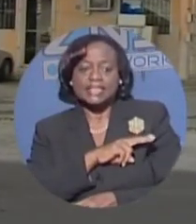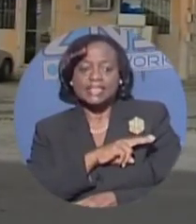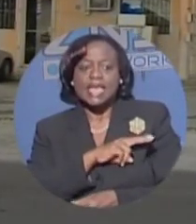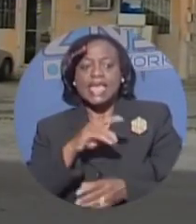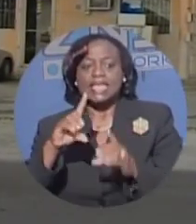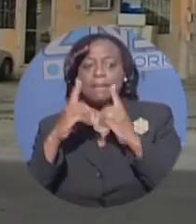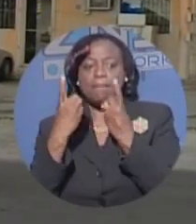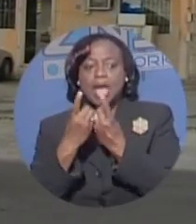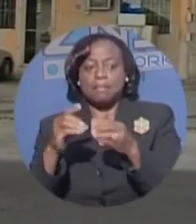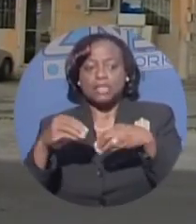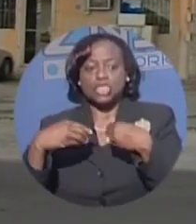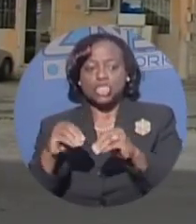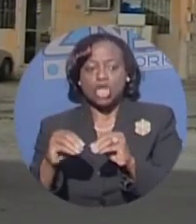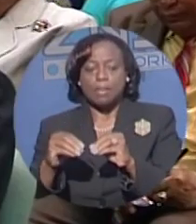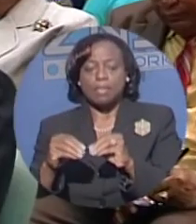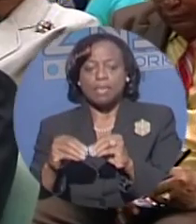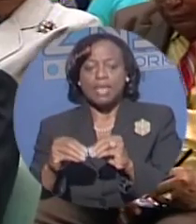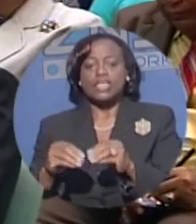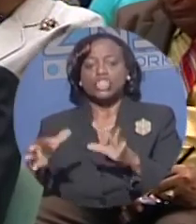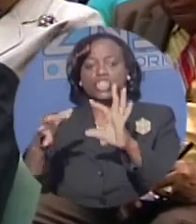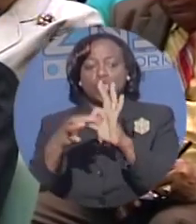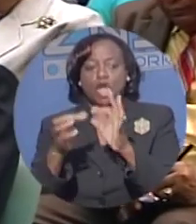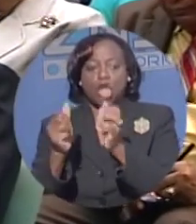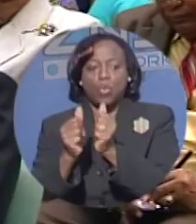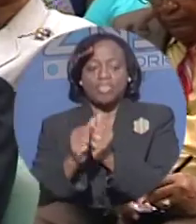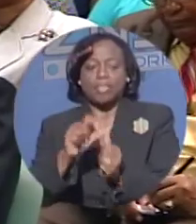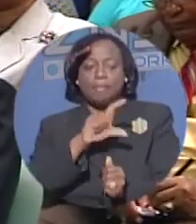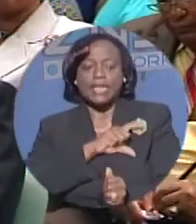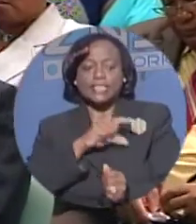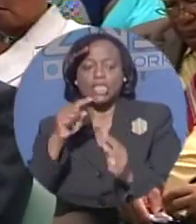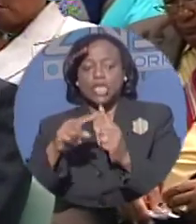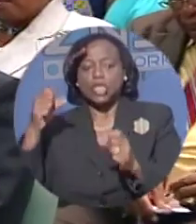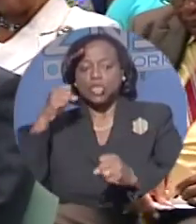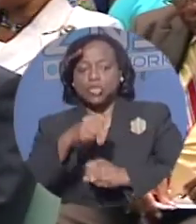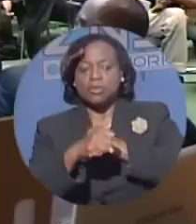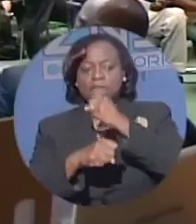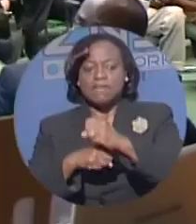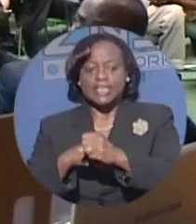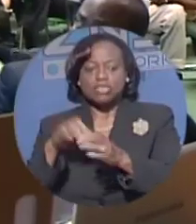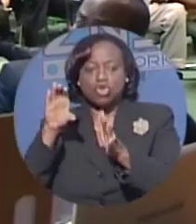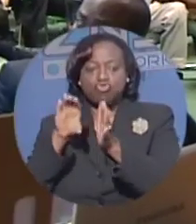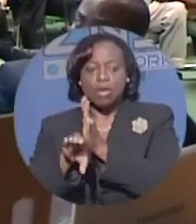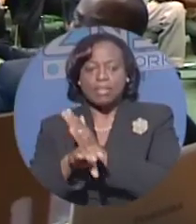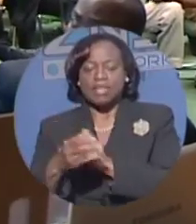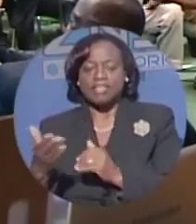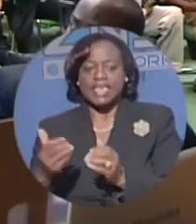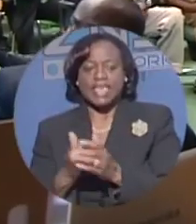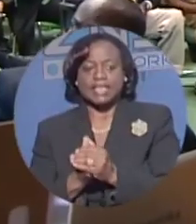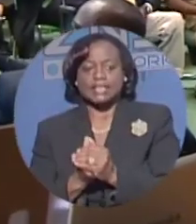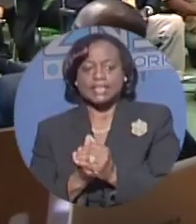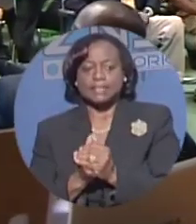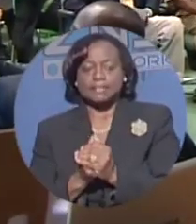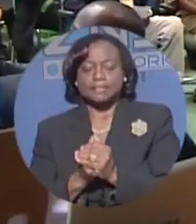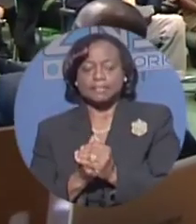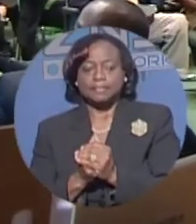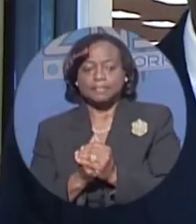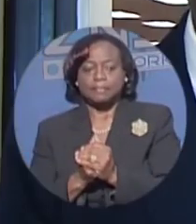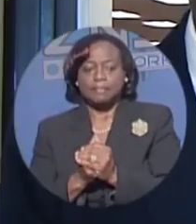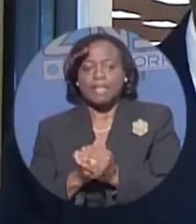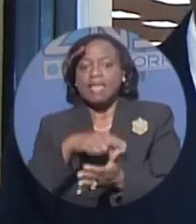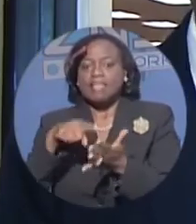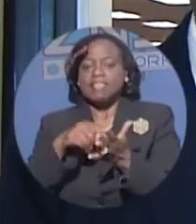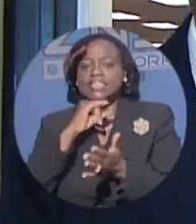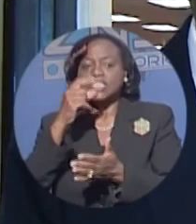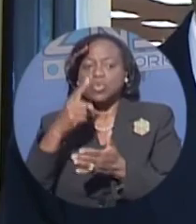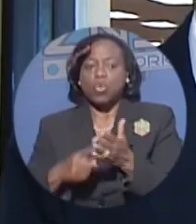are joining forces with the police to fight the criminal element. They are participants of the Southwestern Business Crime Prevention Symposium. This is what